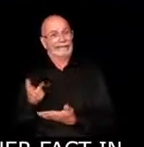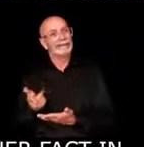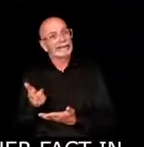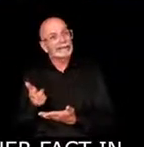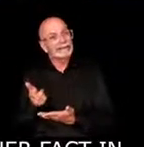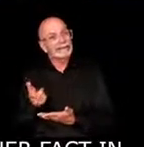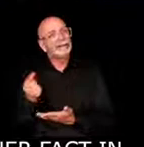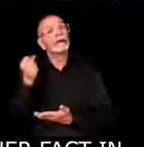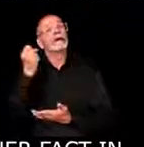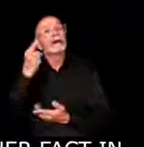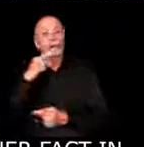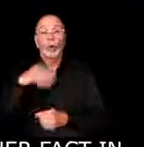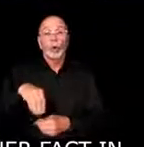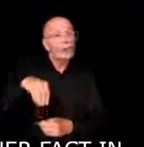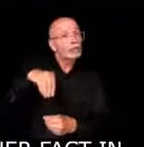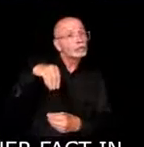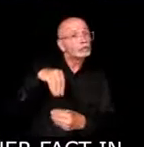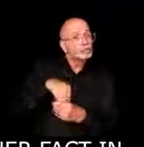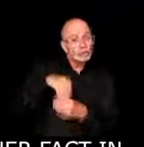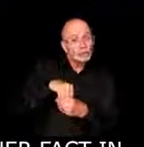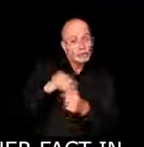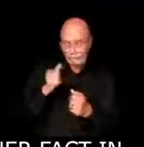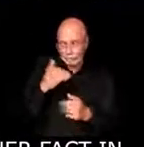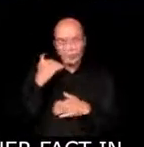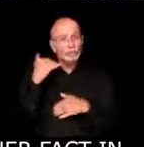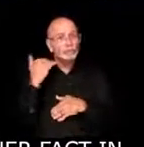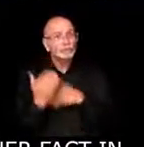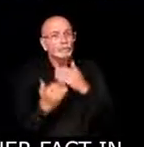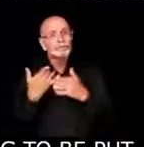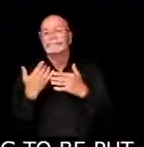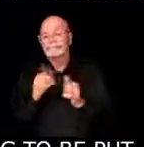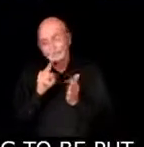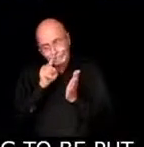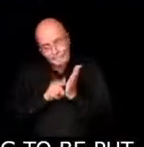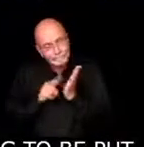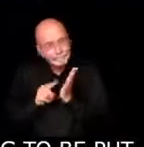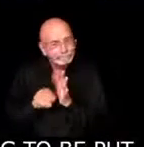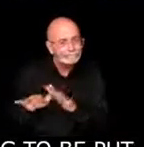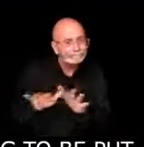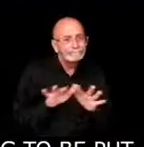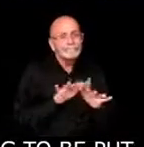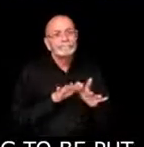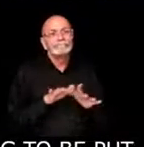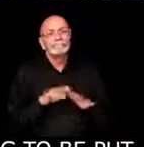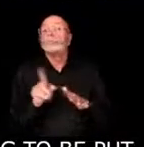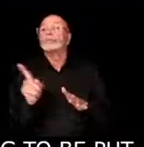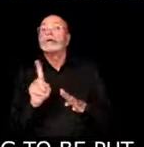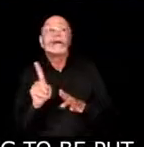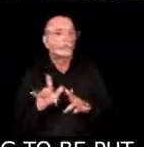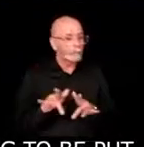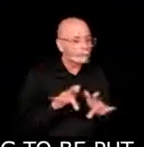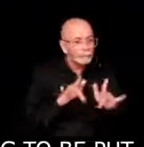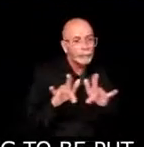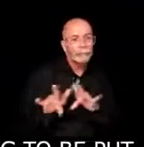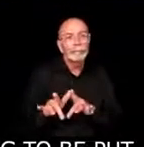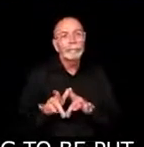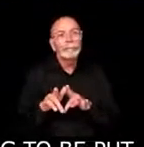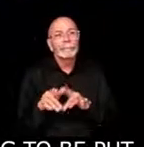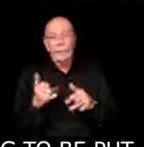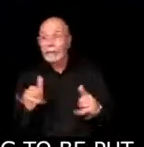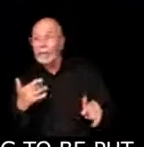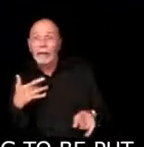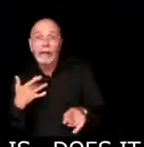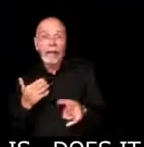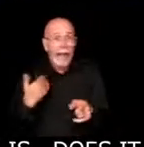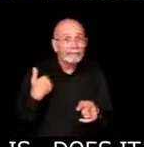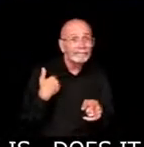processes were, were going to be put in place to investigate. Um, know, where the recording is, does it still exist? Can